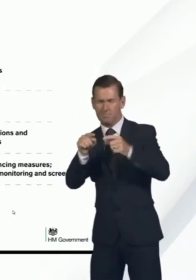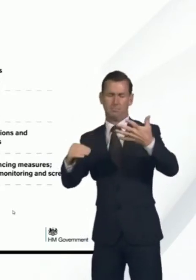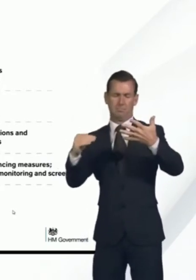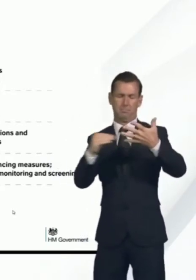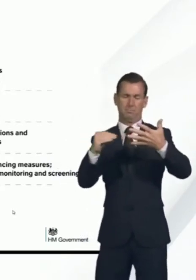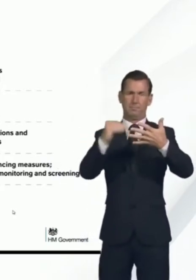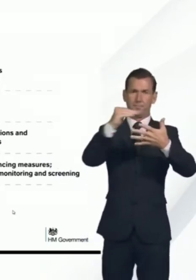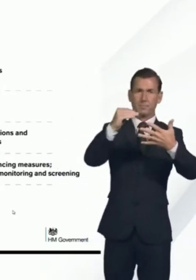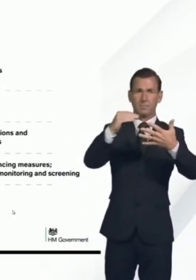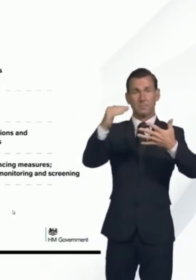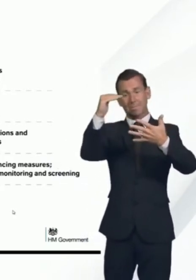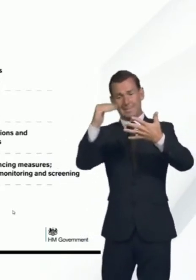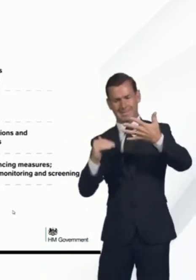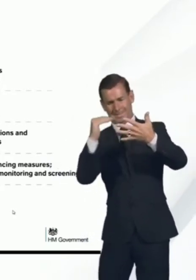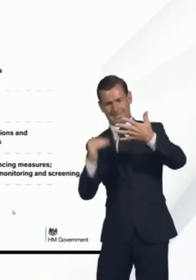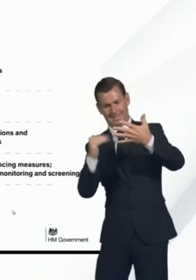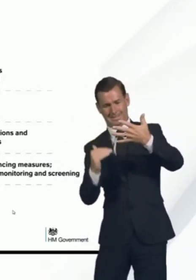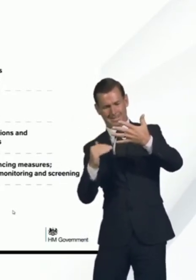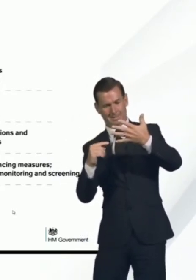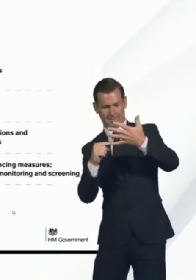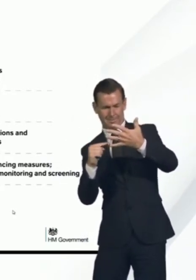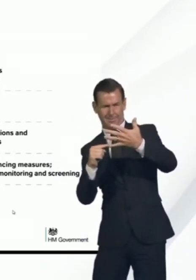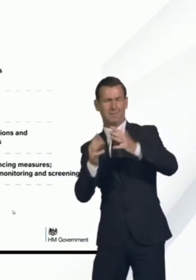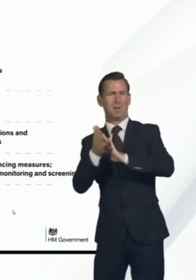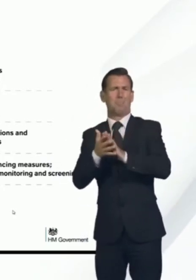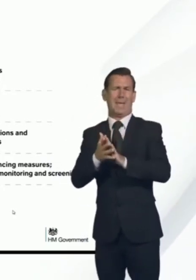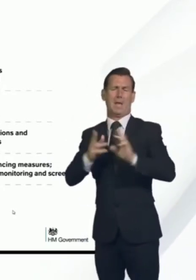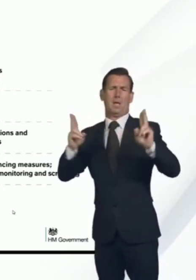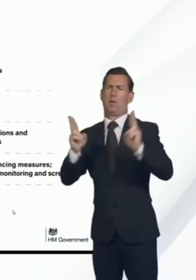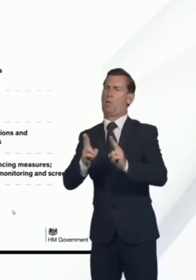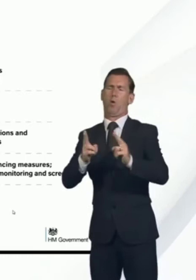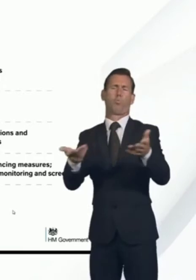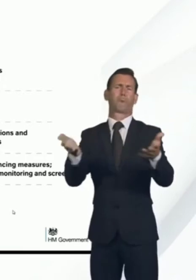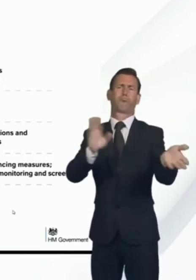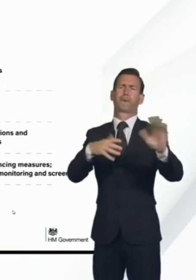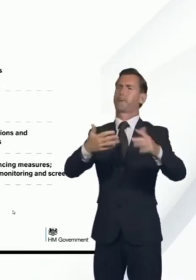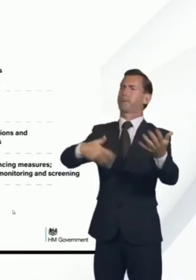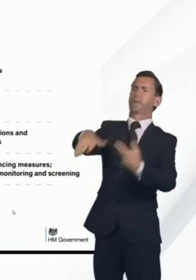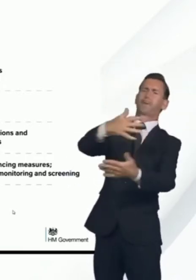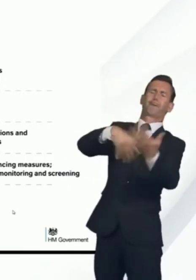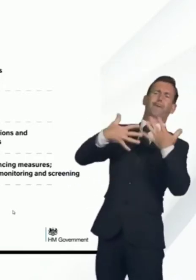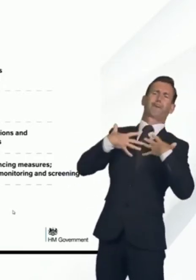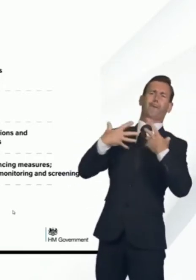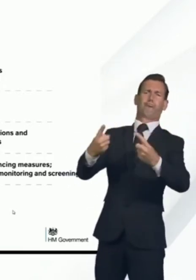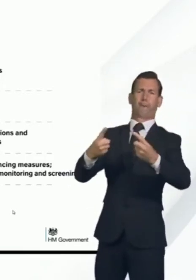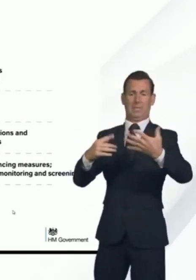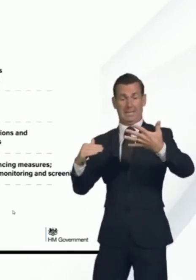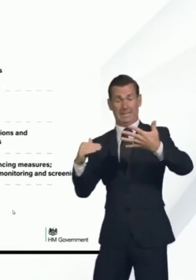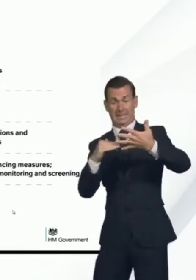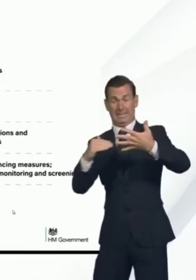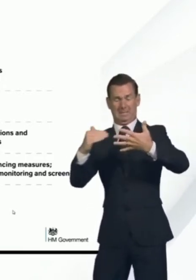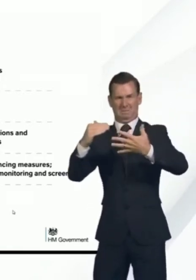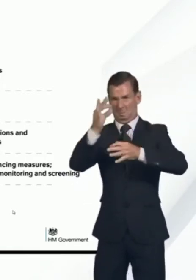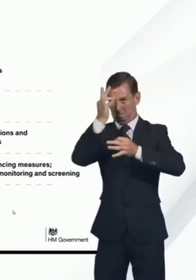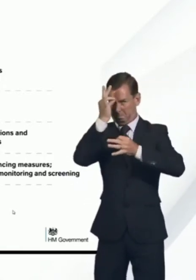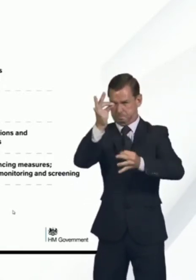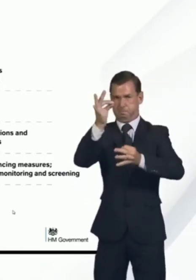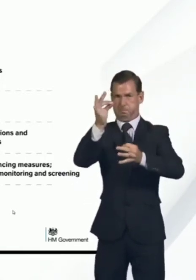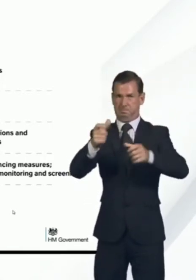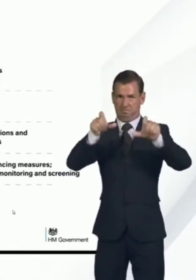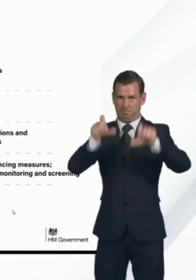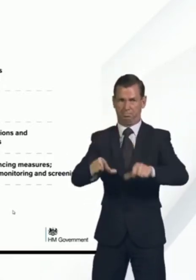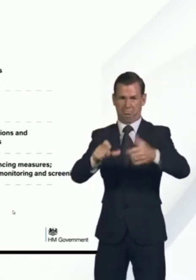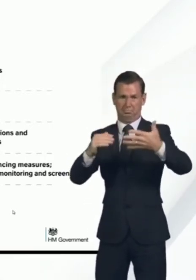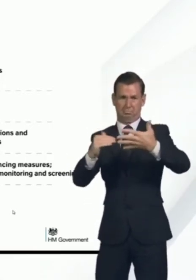The lower the level, the fewer the measures. The higher the level, the stricter the measures. And throughout the period of lockdown, which